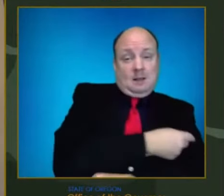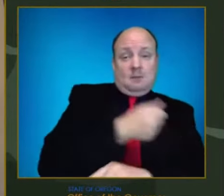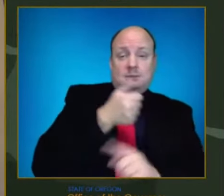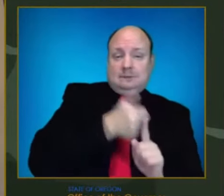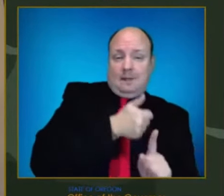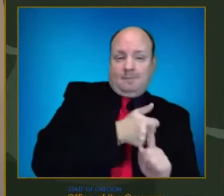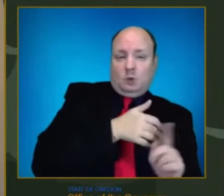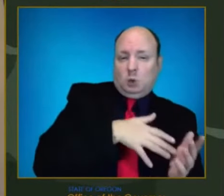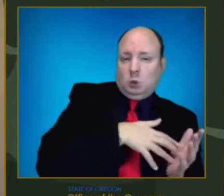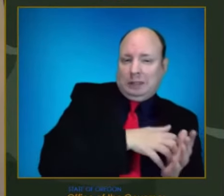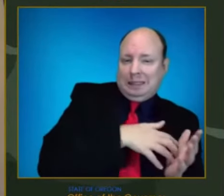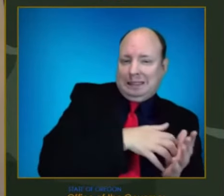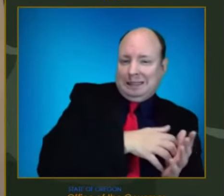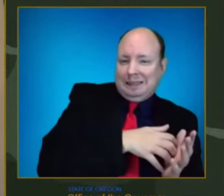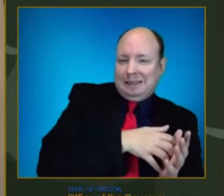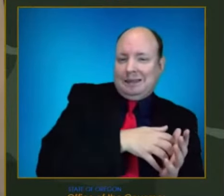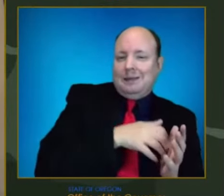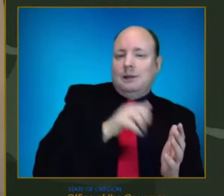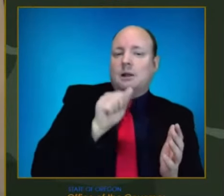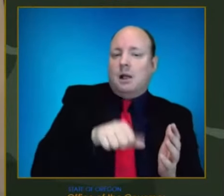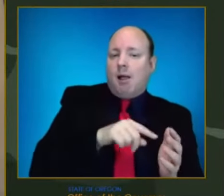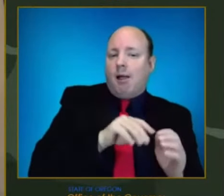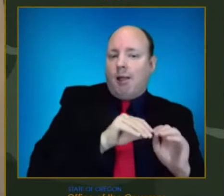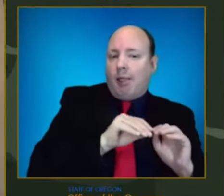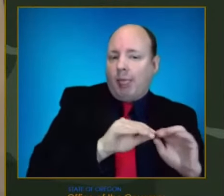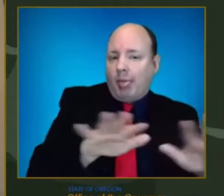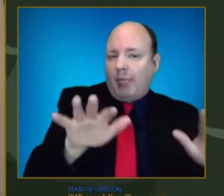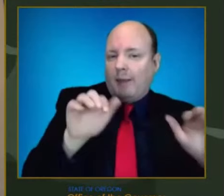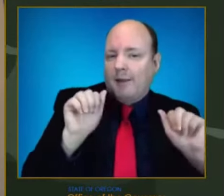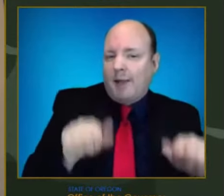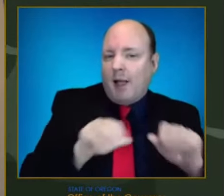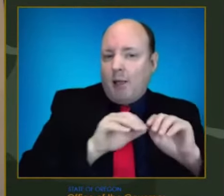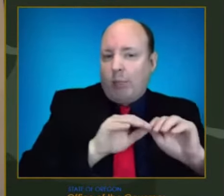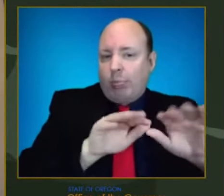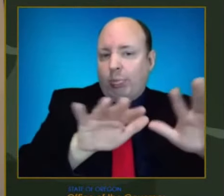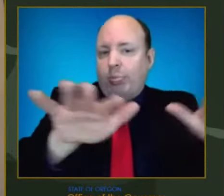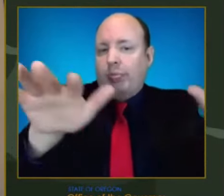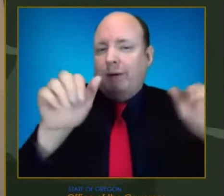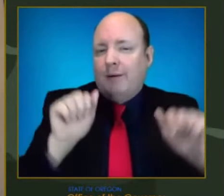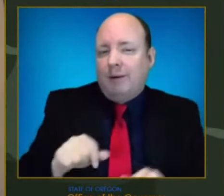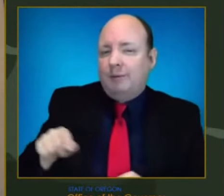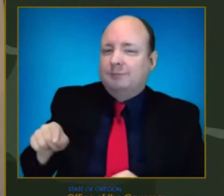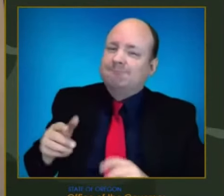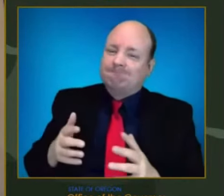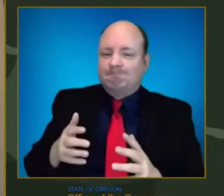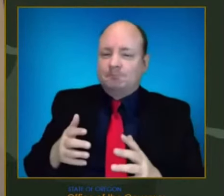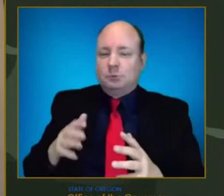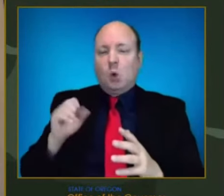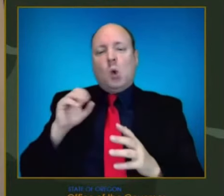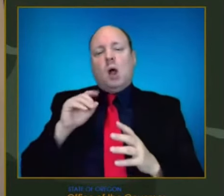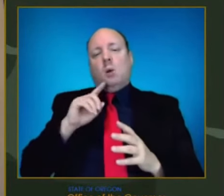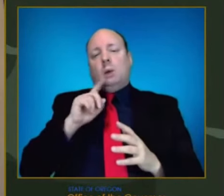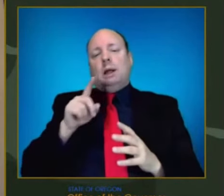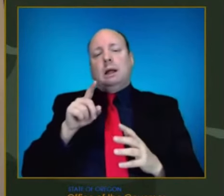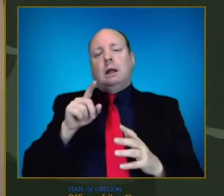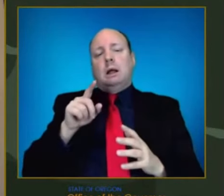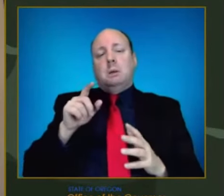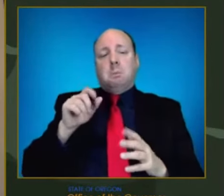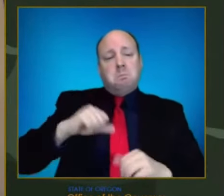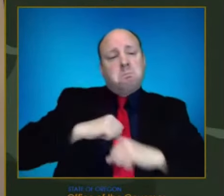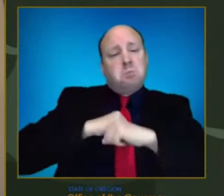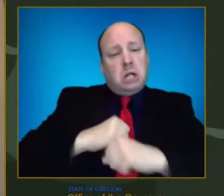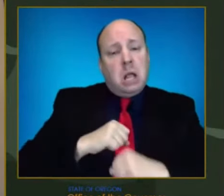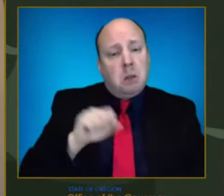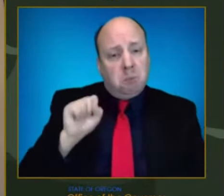in other communities. There is still some protection from getting vaccinated. So whether it's the first dose of your vaccine series or the second